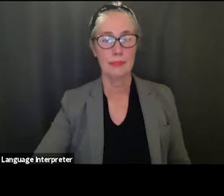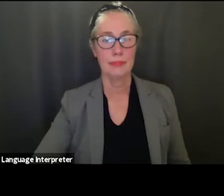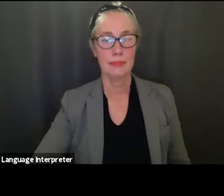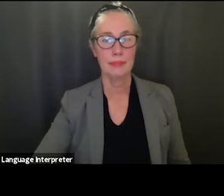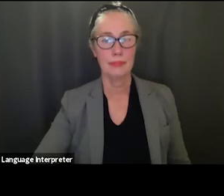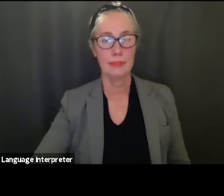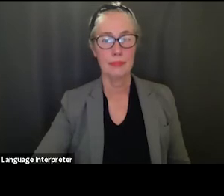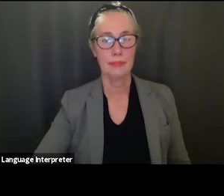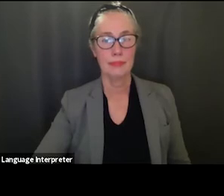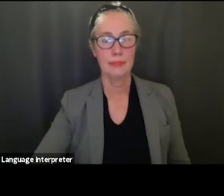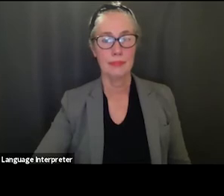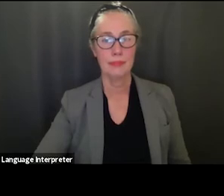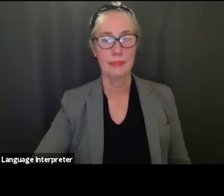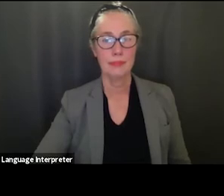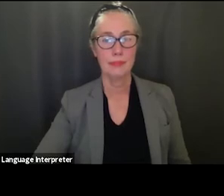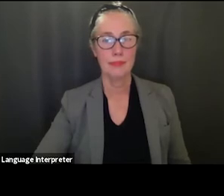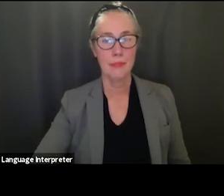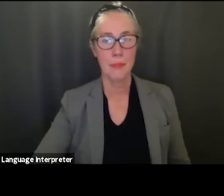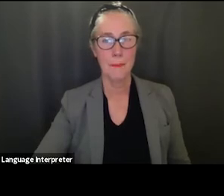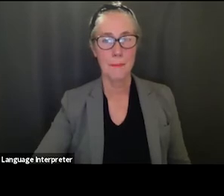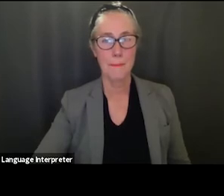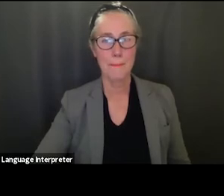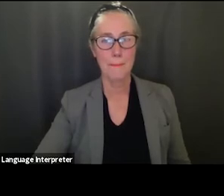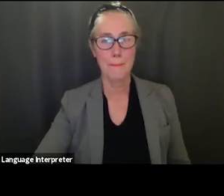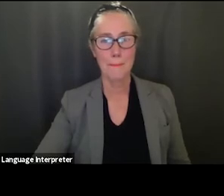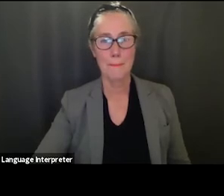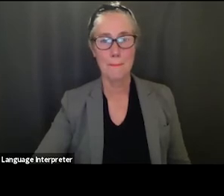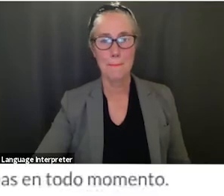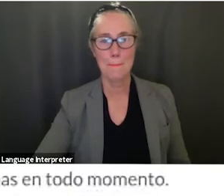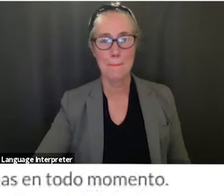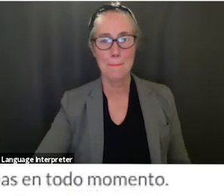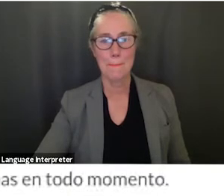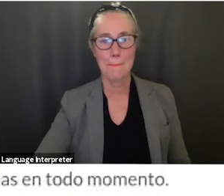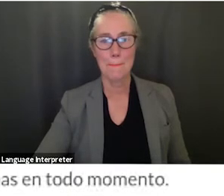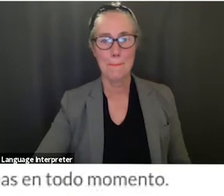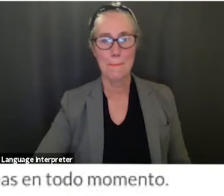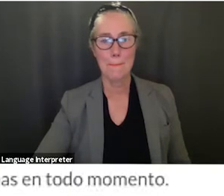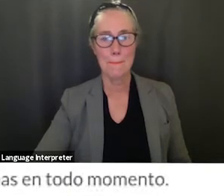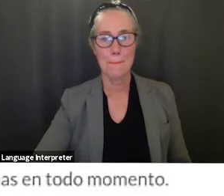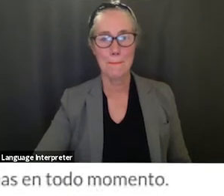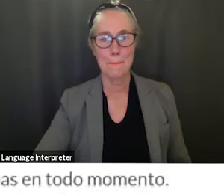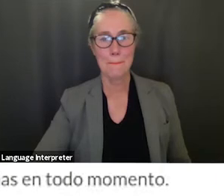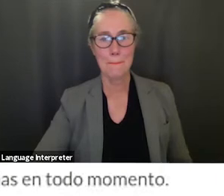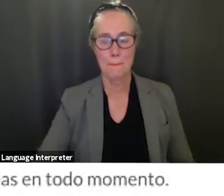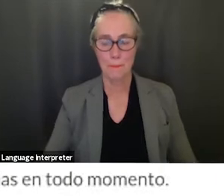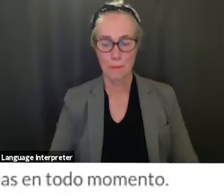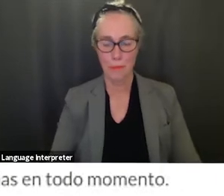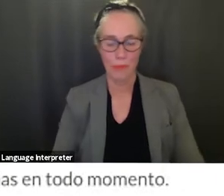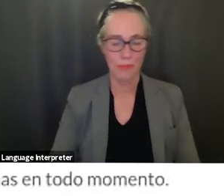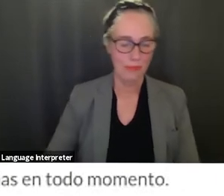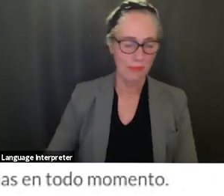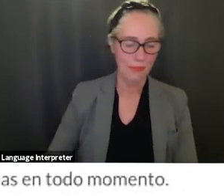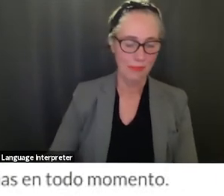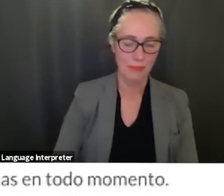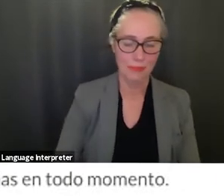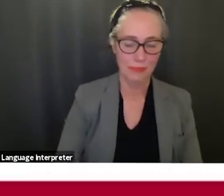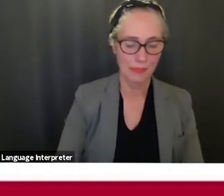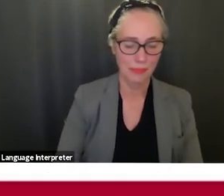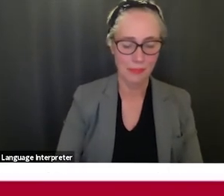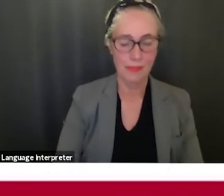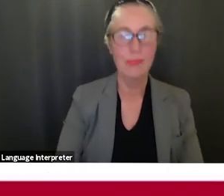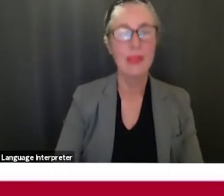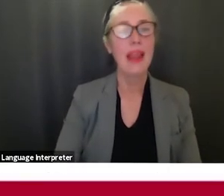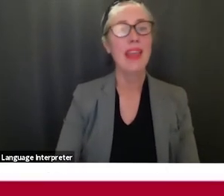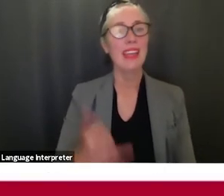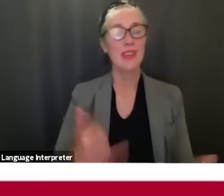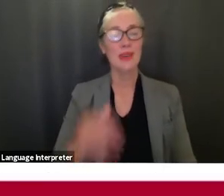gracias thank you so much thank you and doctor Maldonado please lead us now in the pledge of allegiance